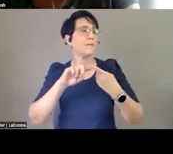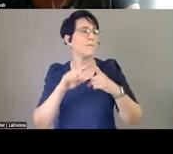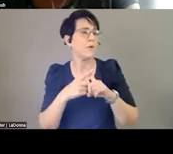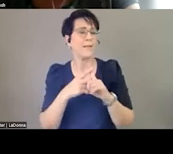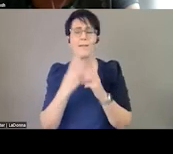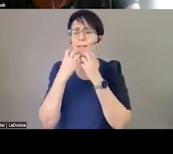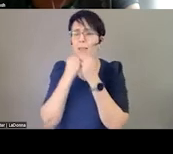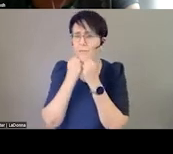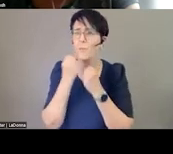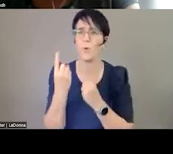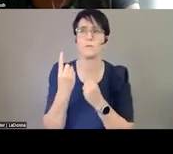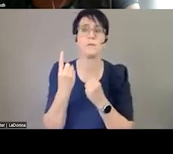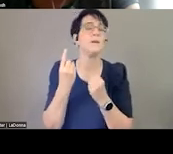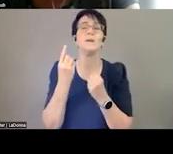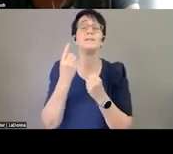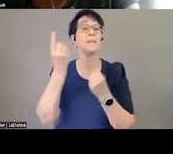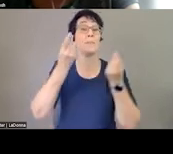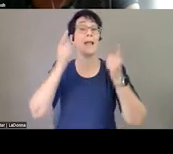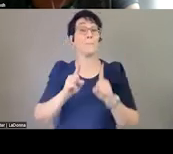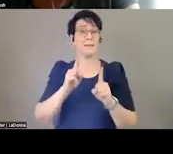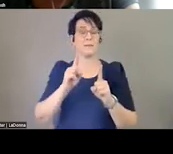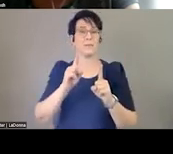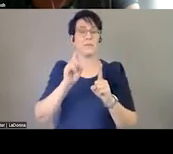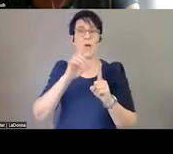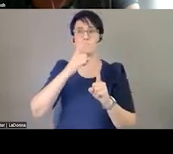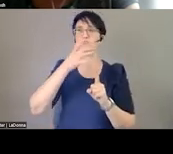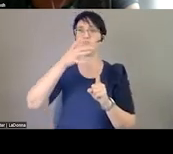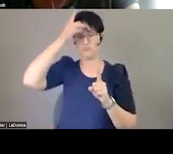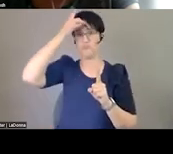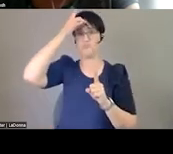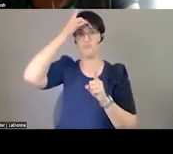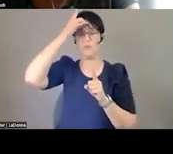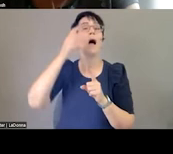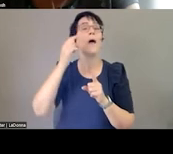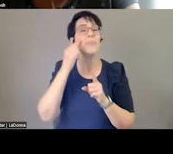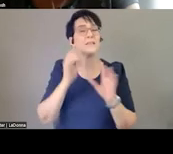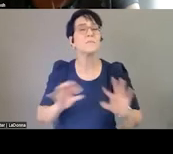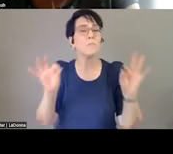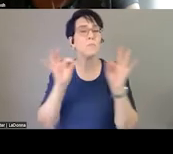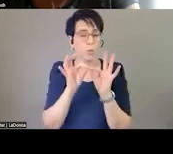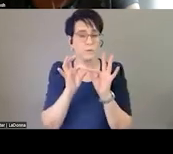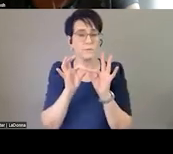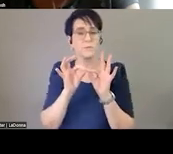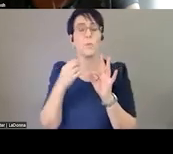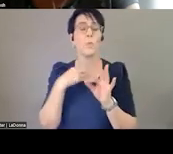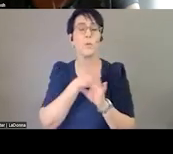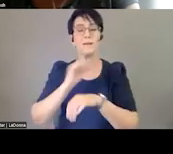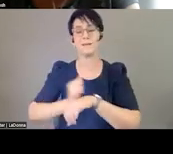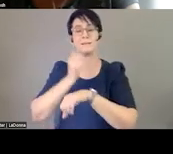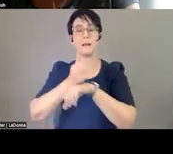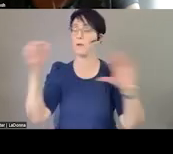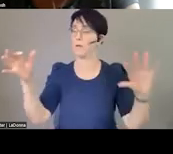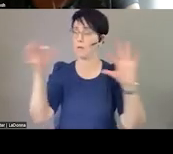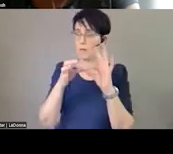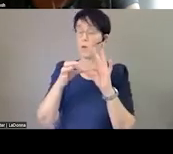your beloved, whatever it is. And I think it's time to bridge that gap between people who make decisions and people who decisions